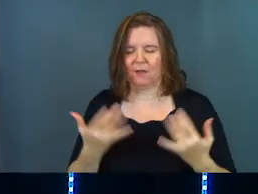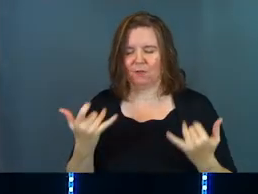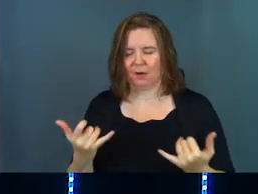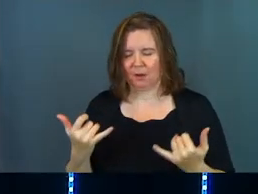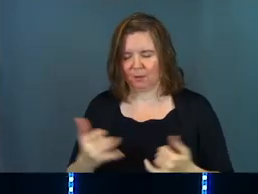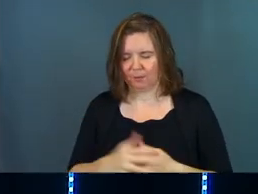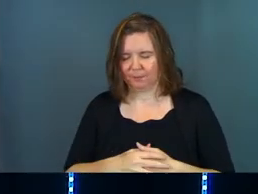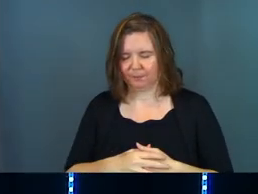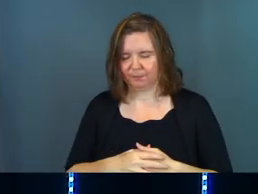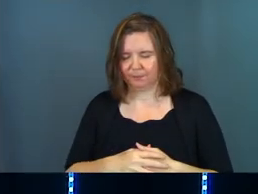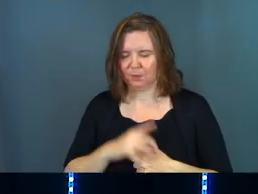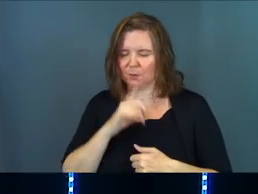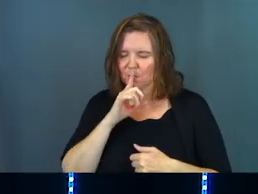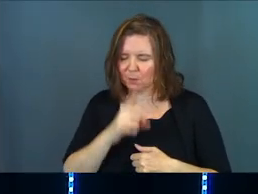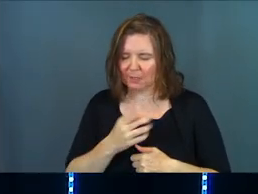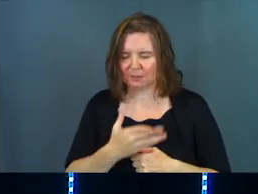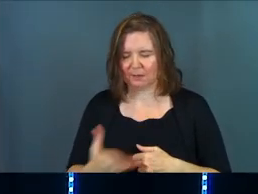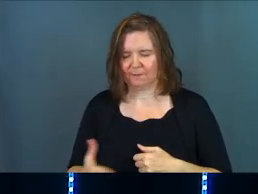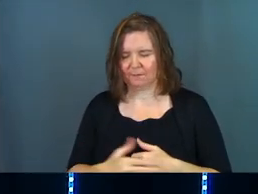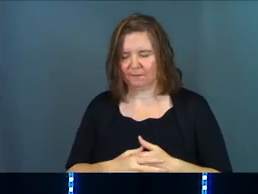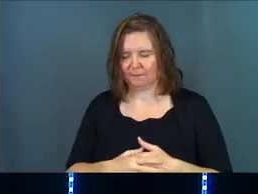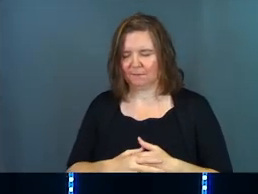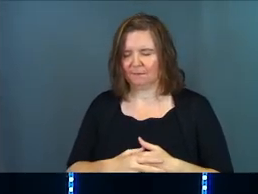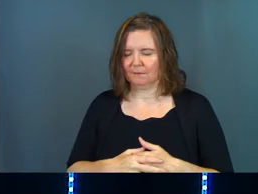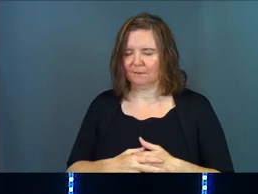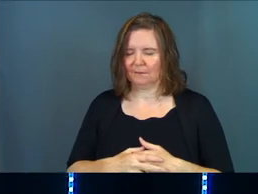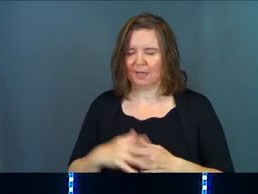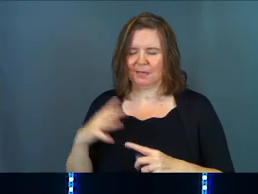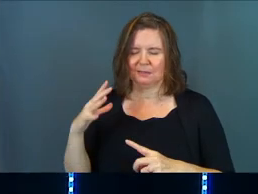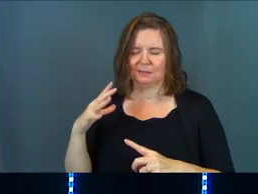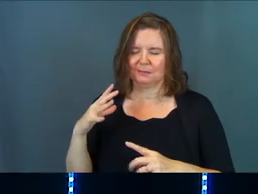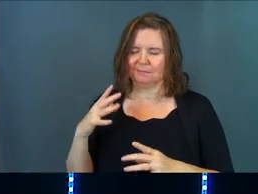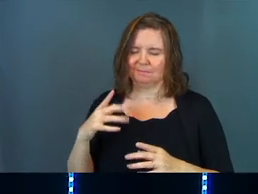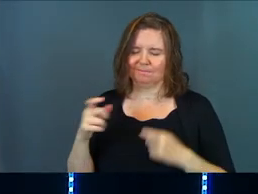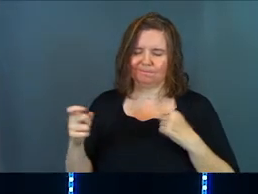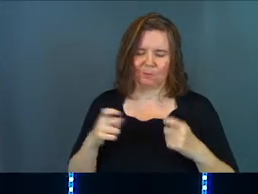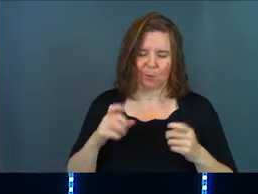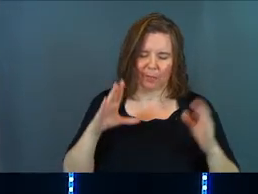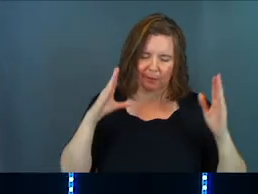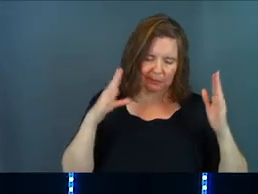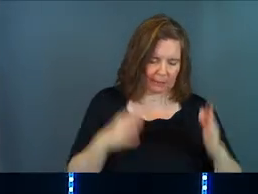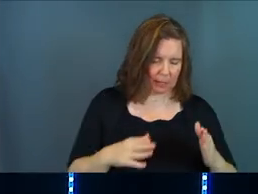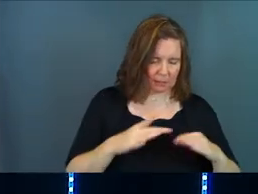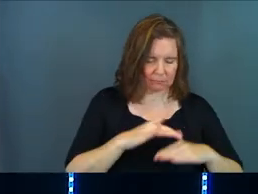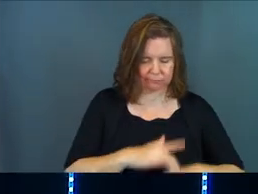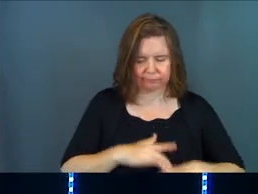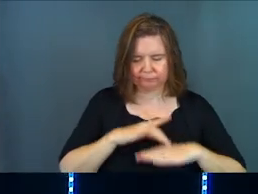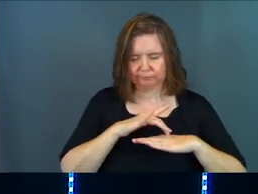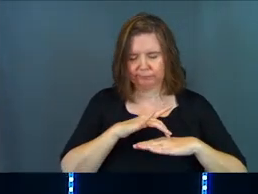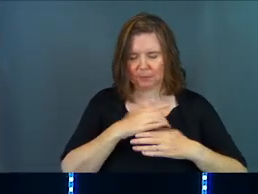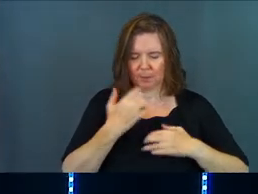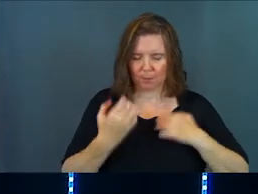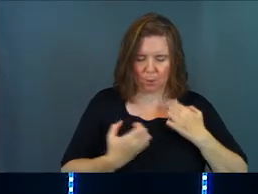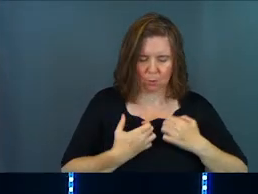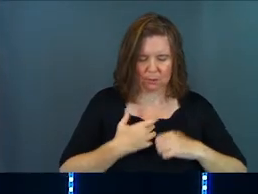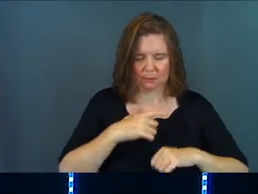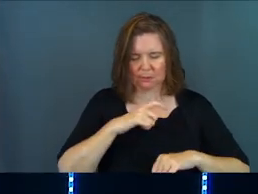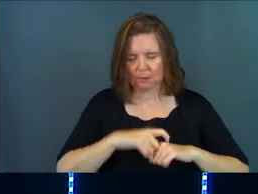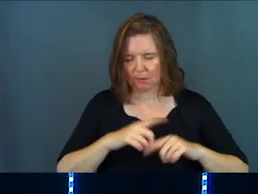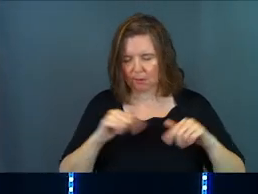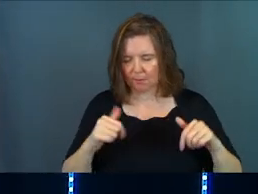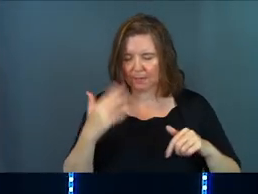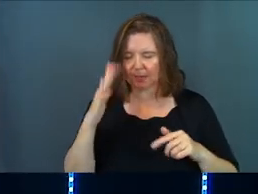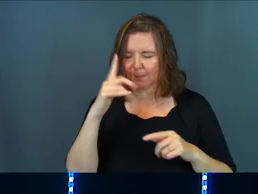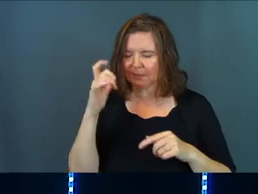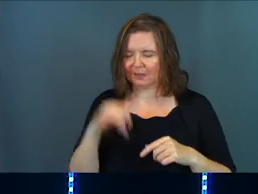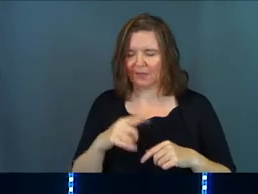right now. Real stuff. And it's dominating their attention, dominating their emotions in time. And